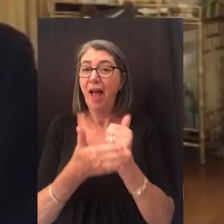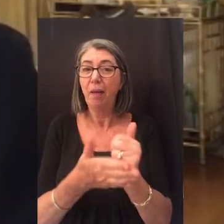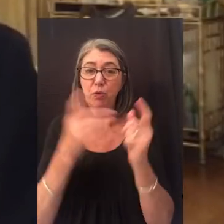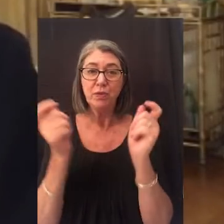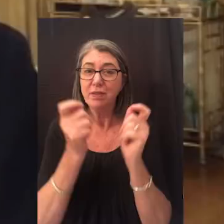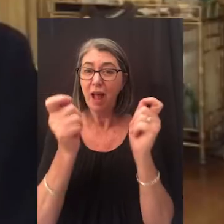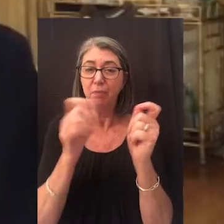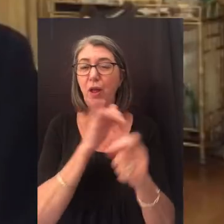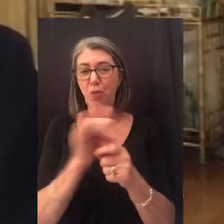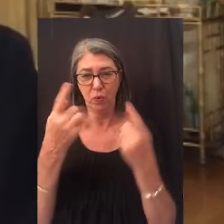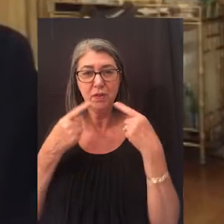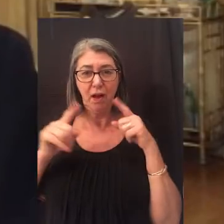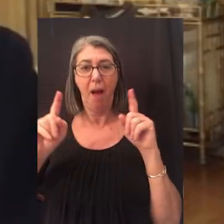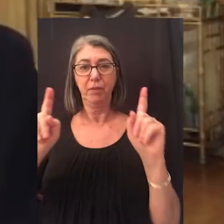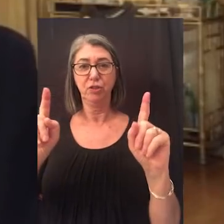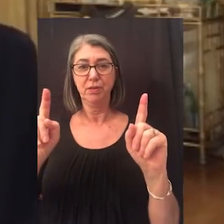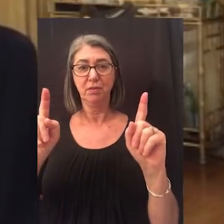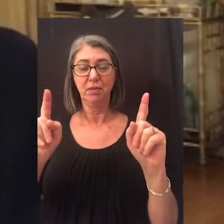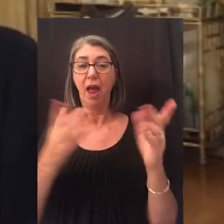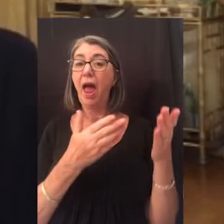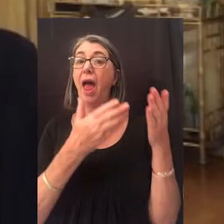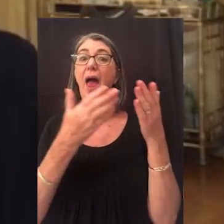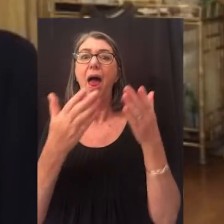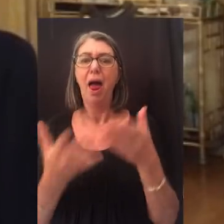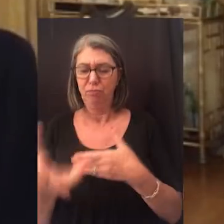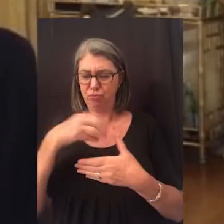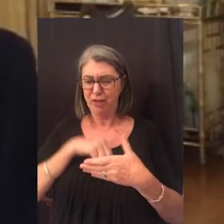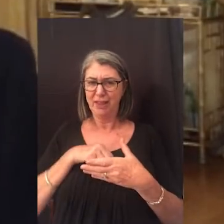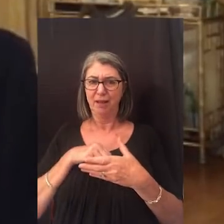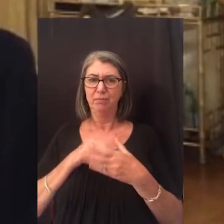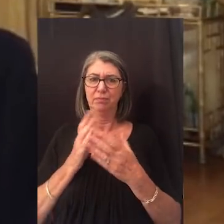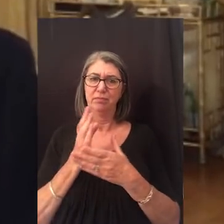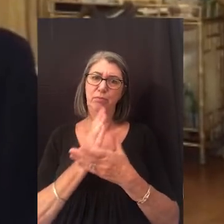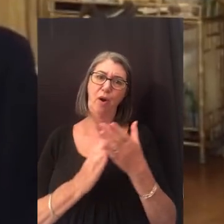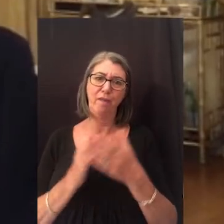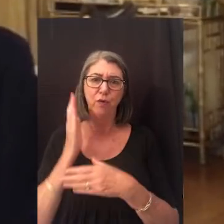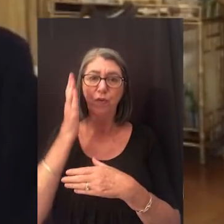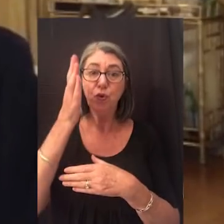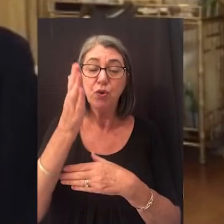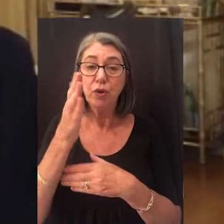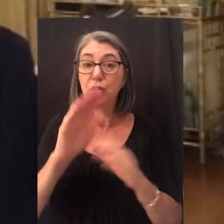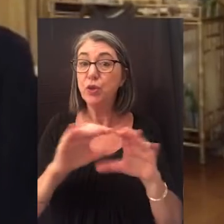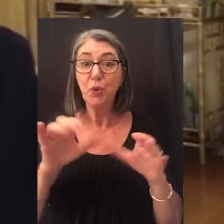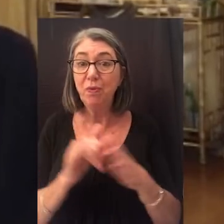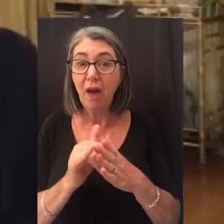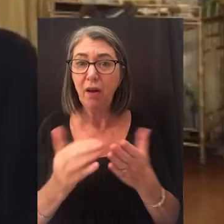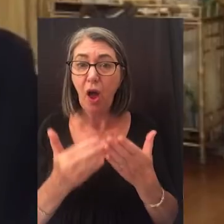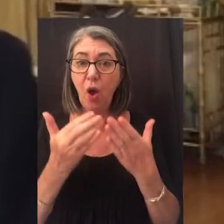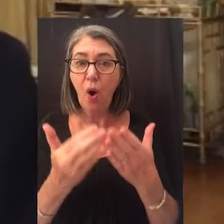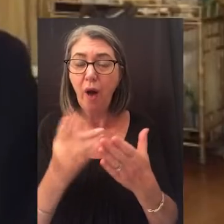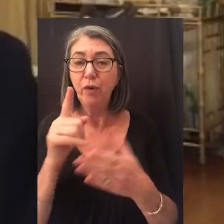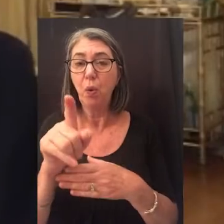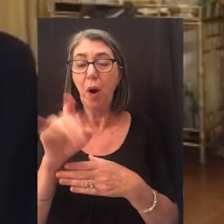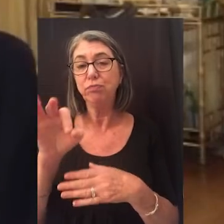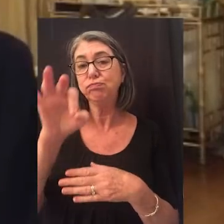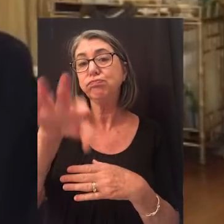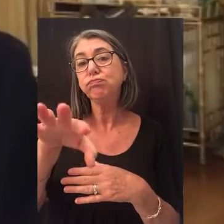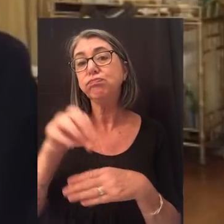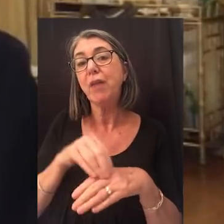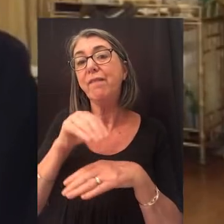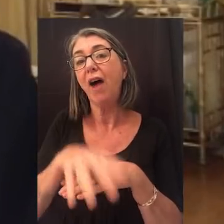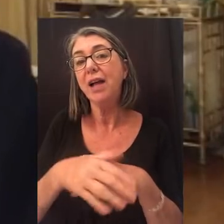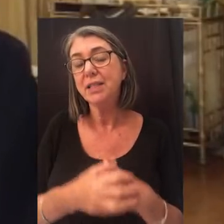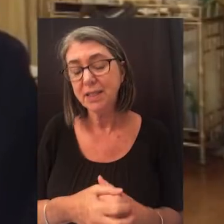you celebrate those accomplishments and bring them into your future. To do that, I offer one simple